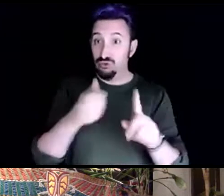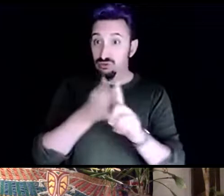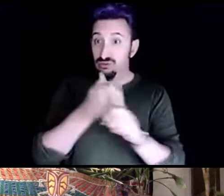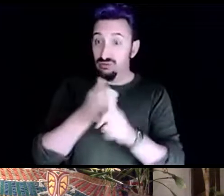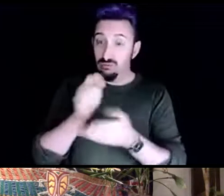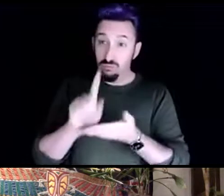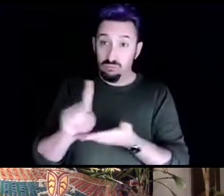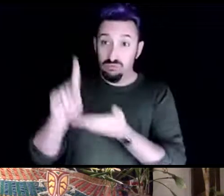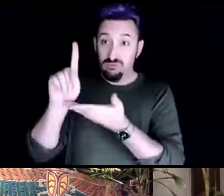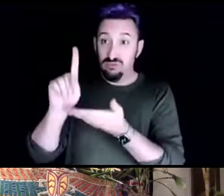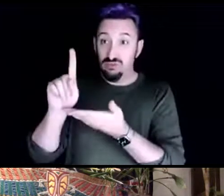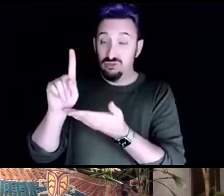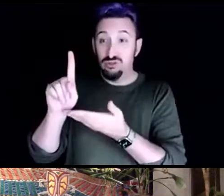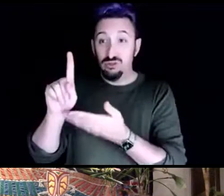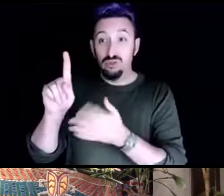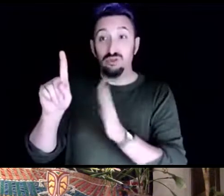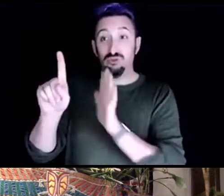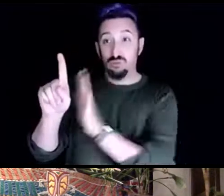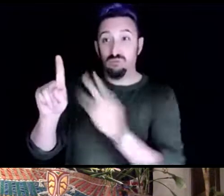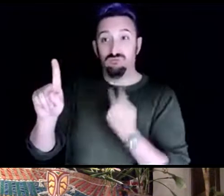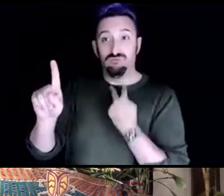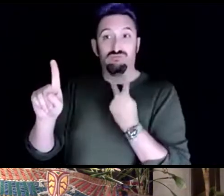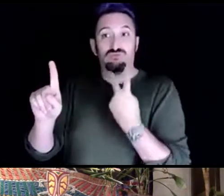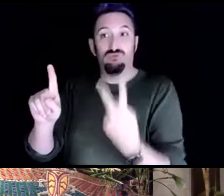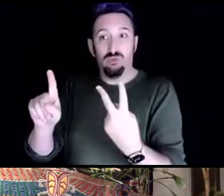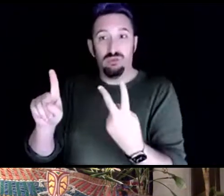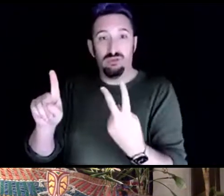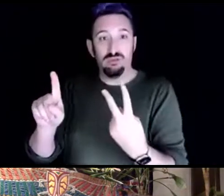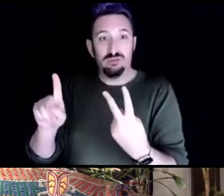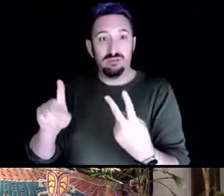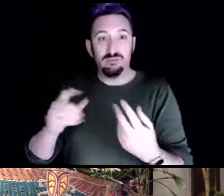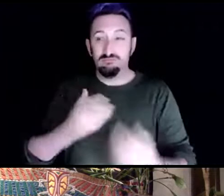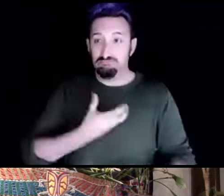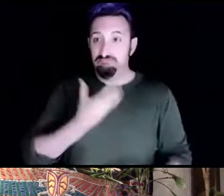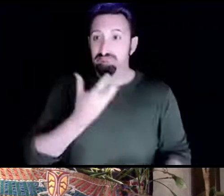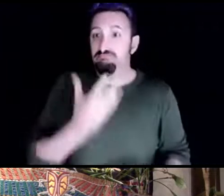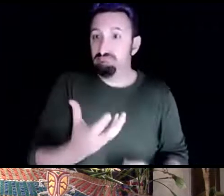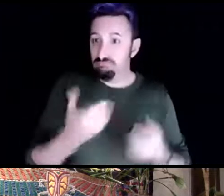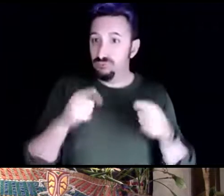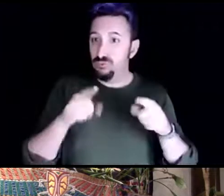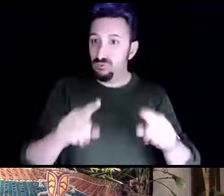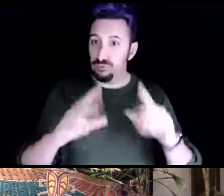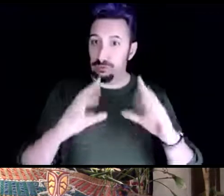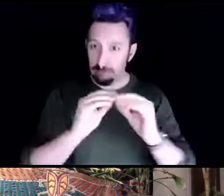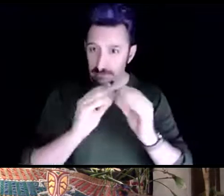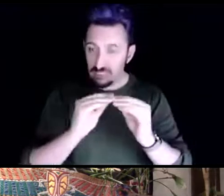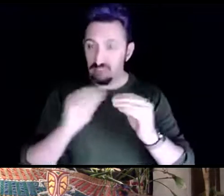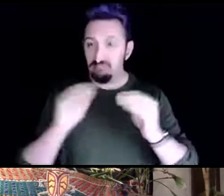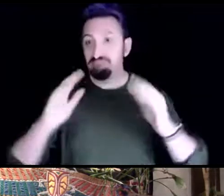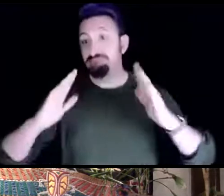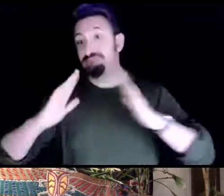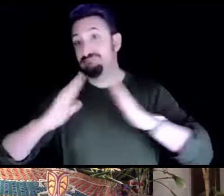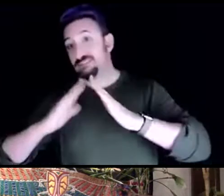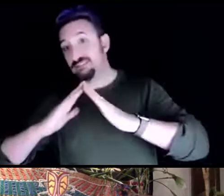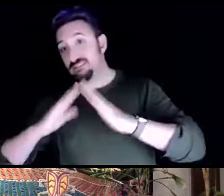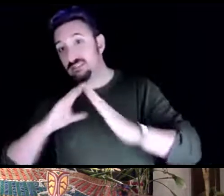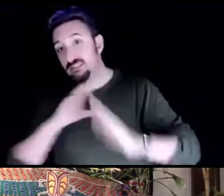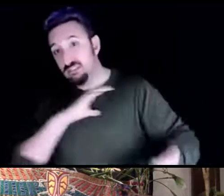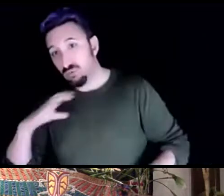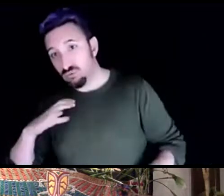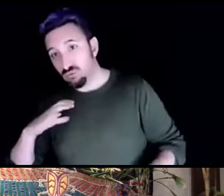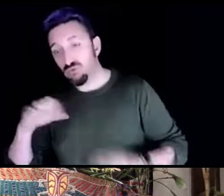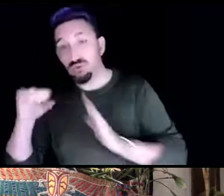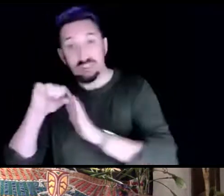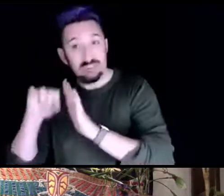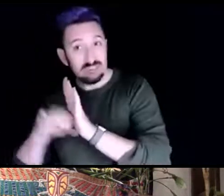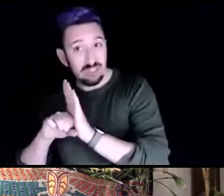voice in important meetings that might be involved in city council or any state or public meetings where